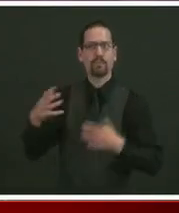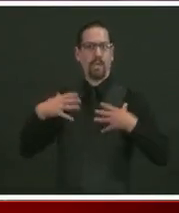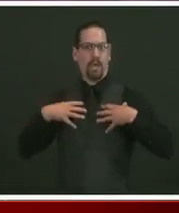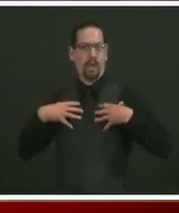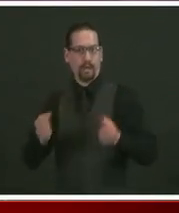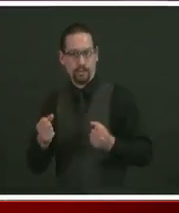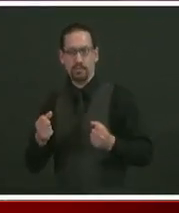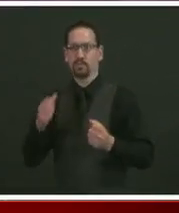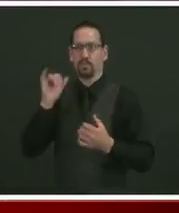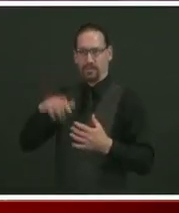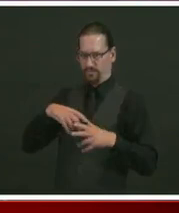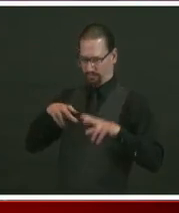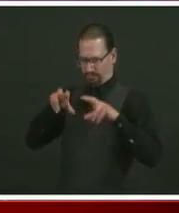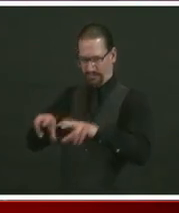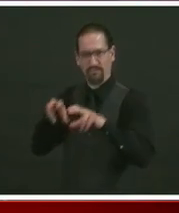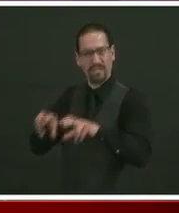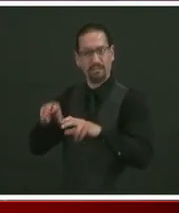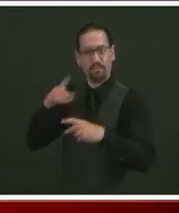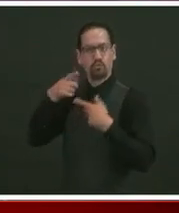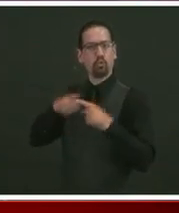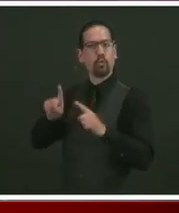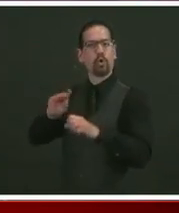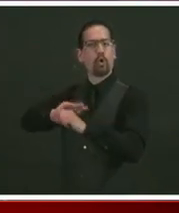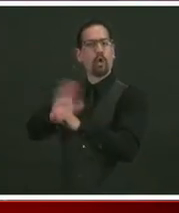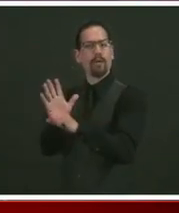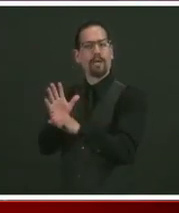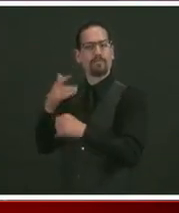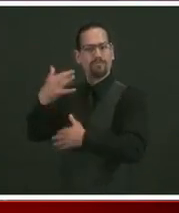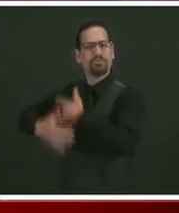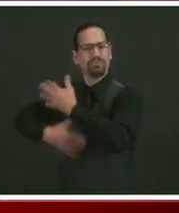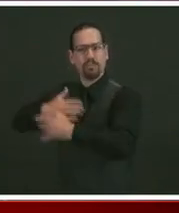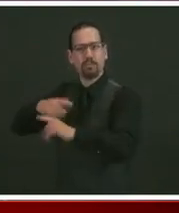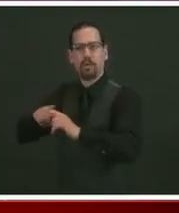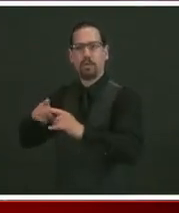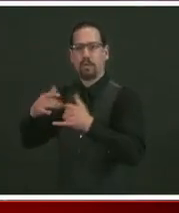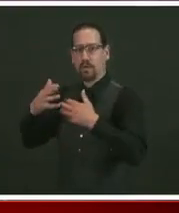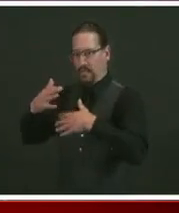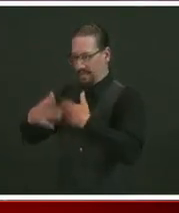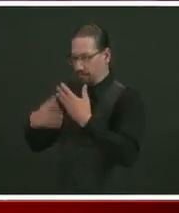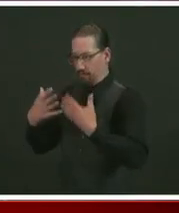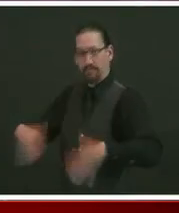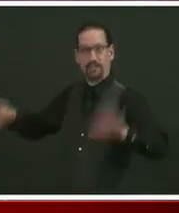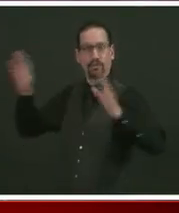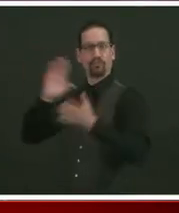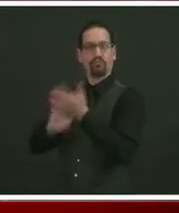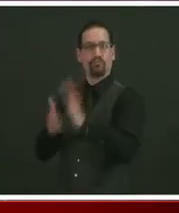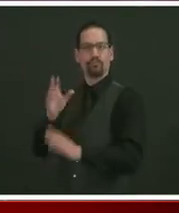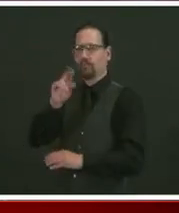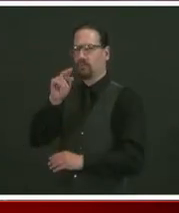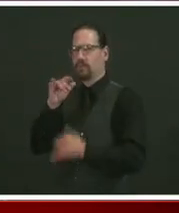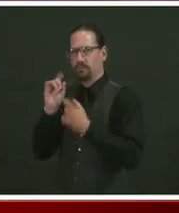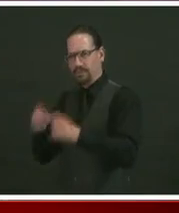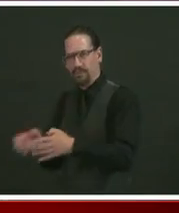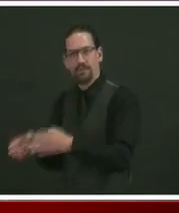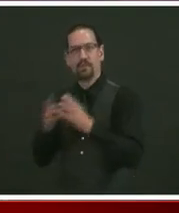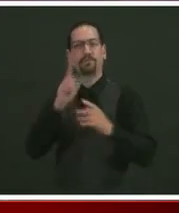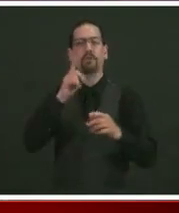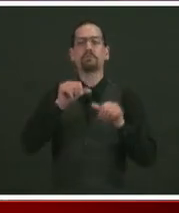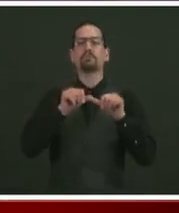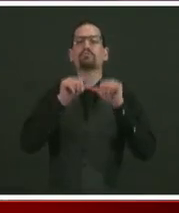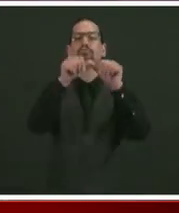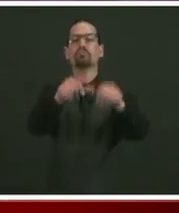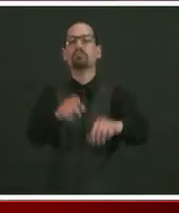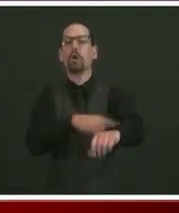invest in our health care system to make sure it remains viable, financially secure, responsive to Rhode Islanders' health care needs